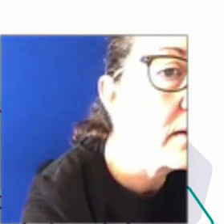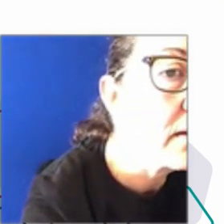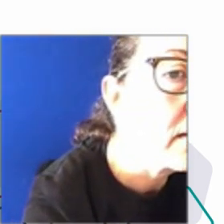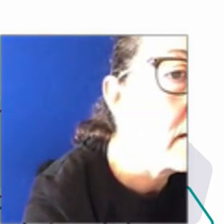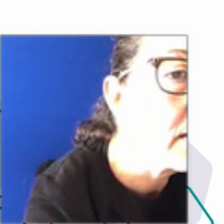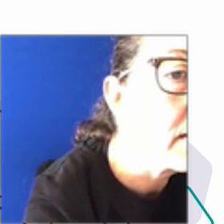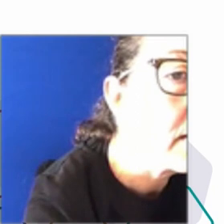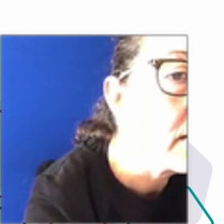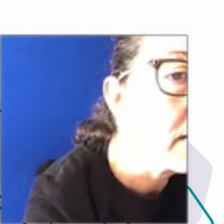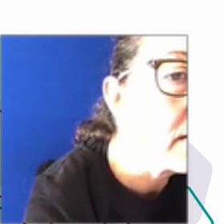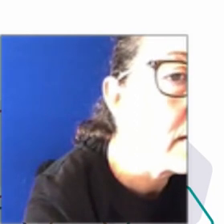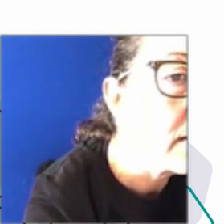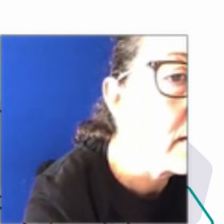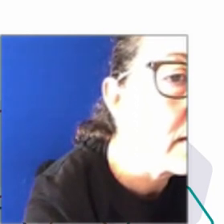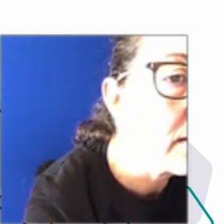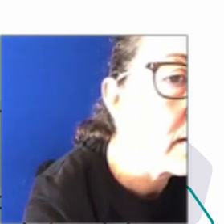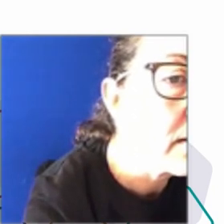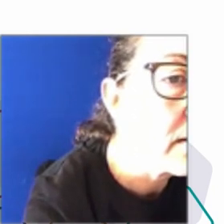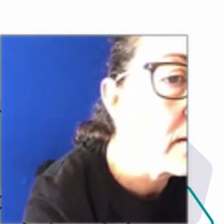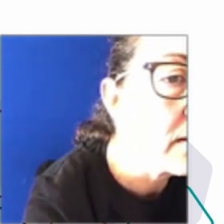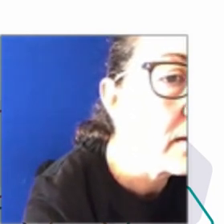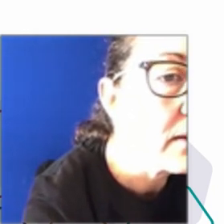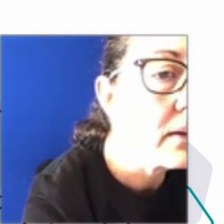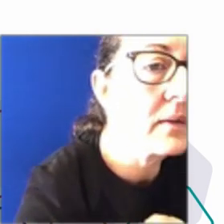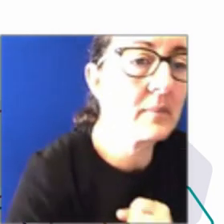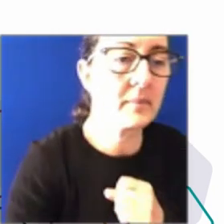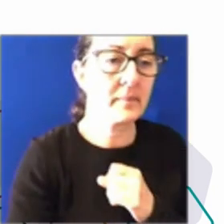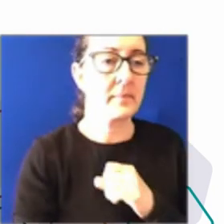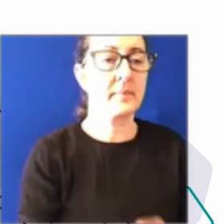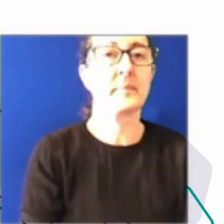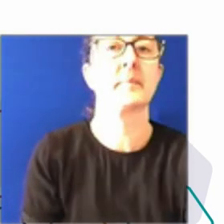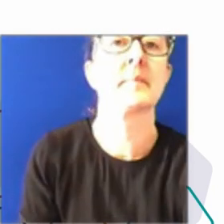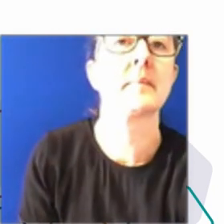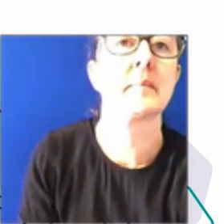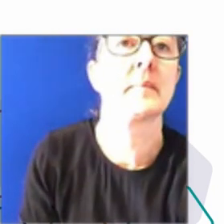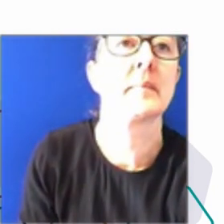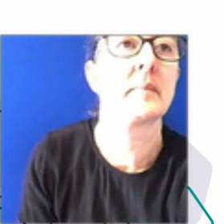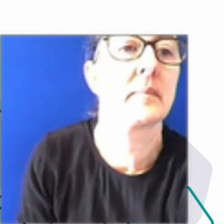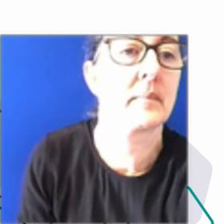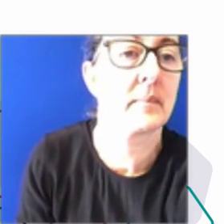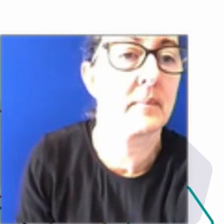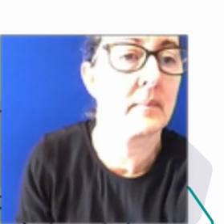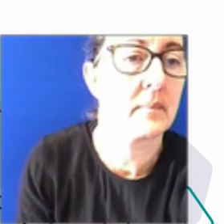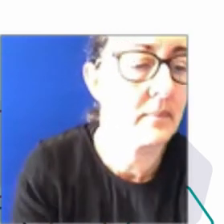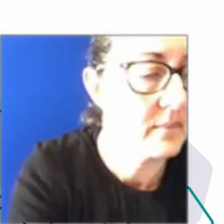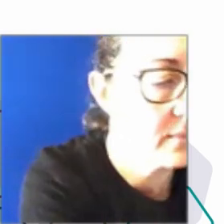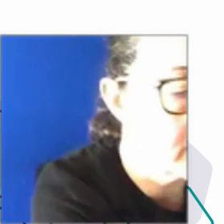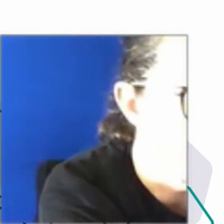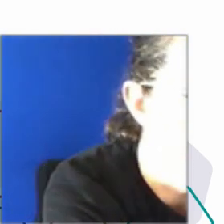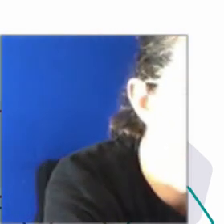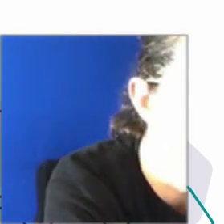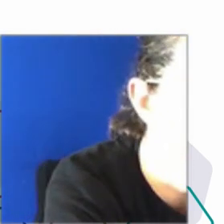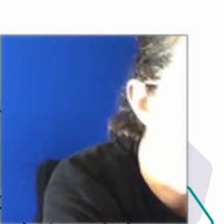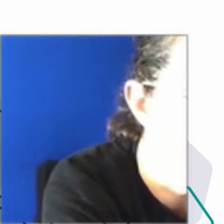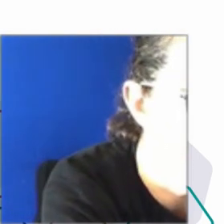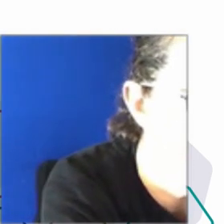And I swear, if someone's not doing a PhD on the psychological impacts of the online working environment, I'd be really surprised. But